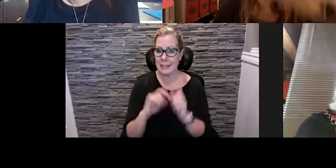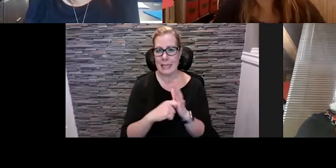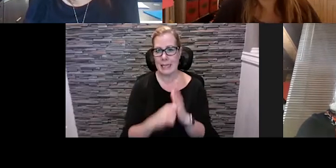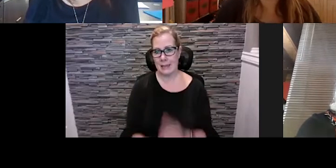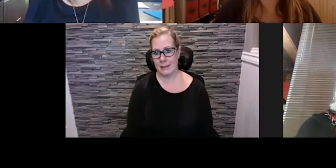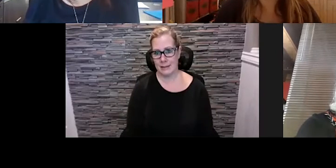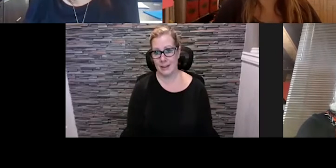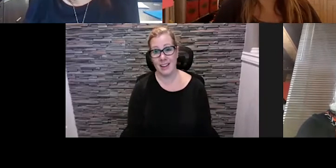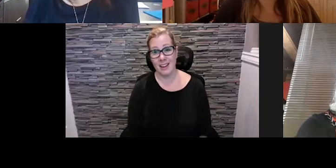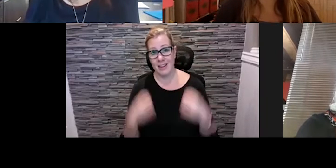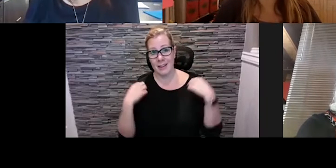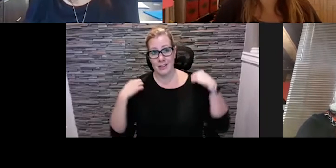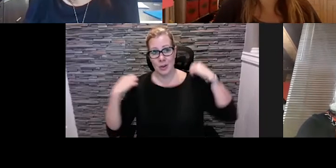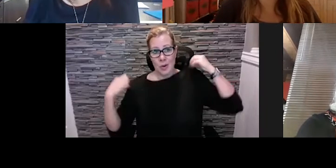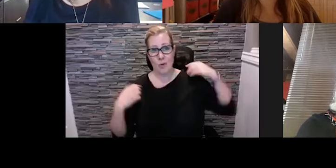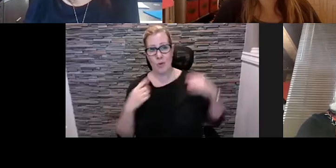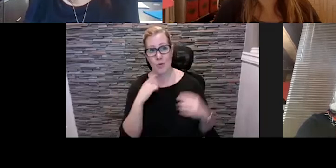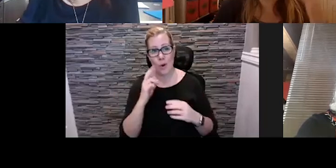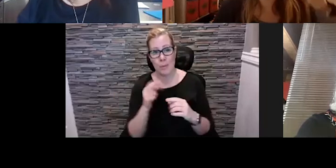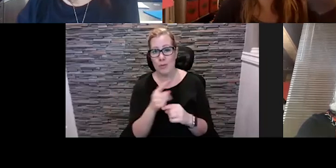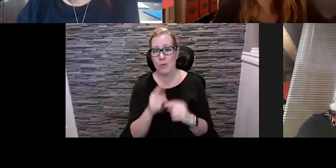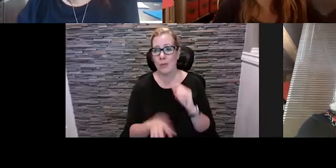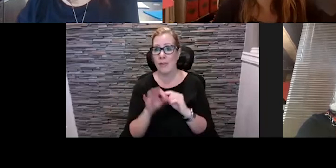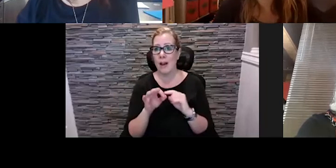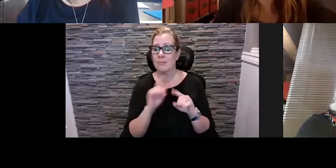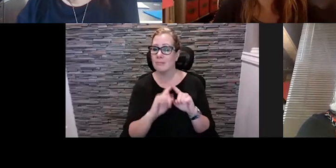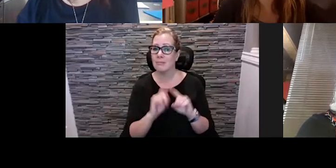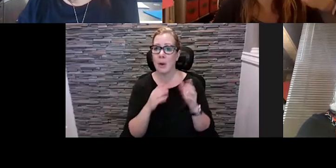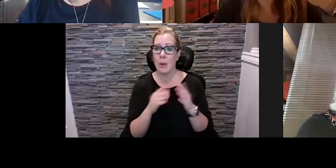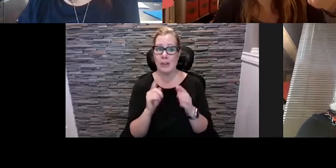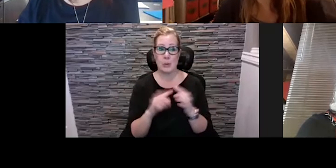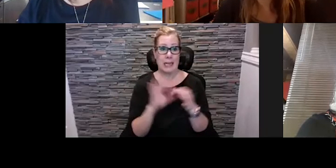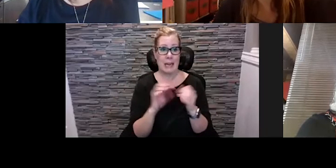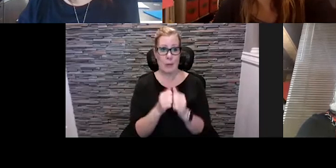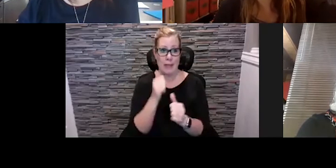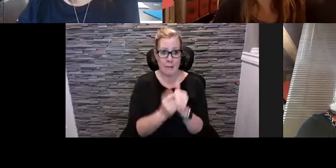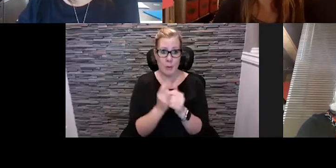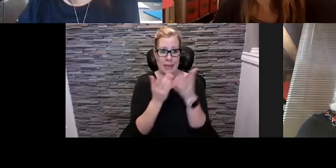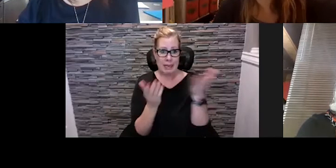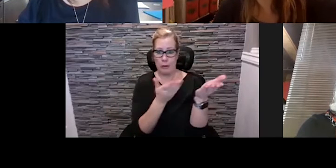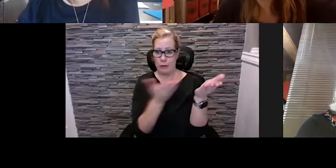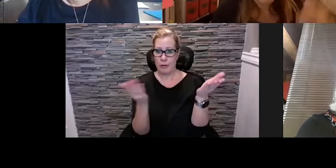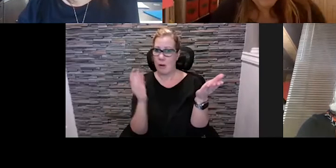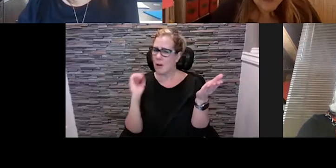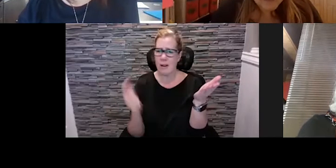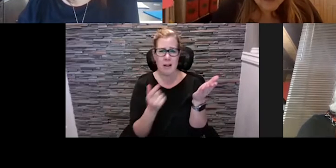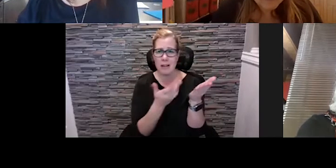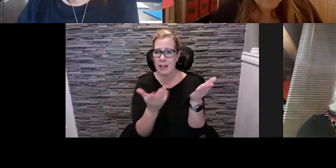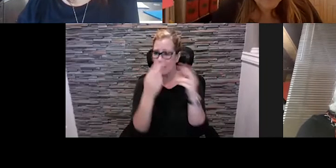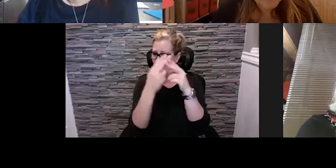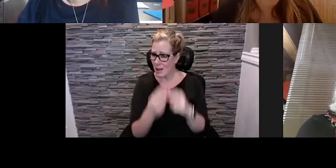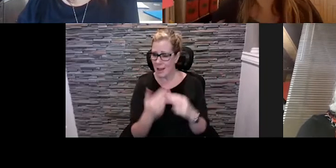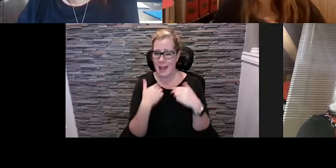hope that you find ways to connect with you know all these people on this call today have an interest in festivals and